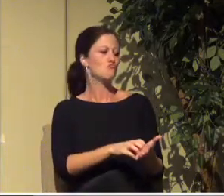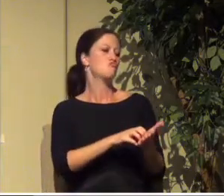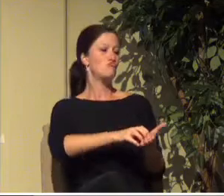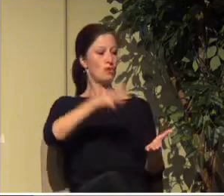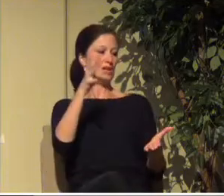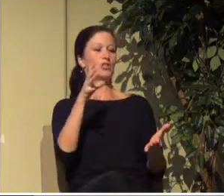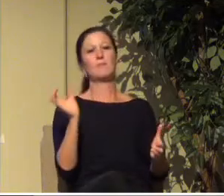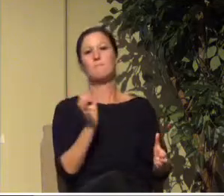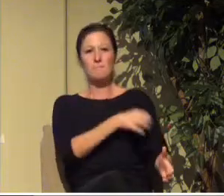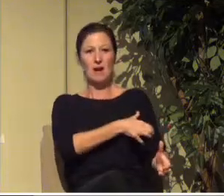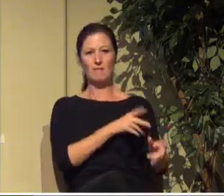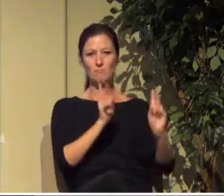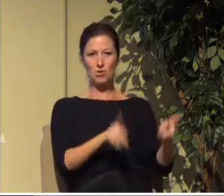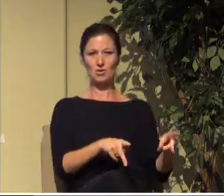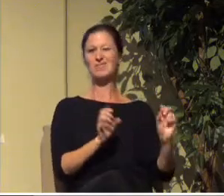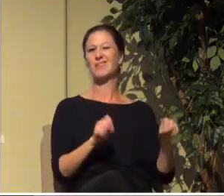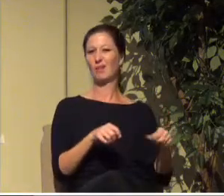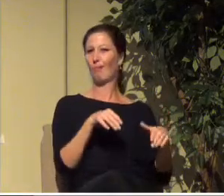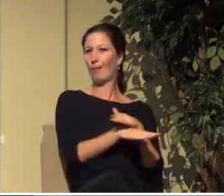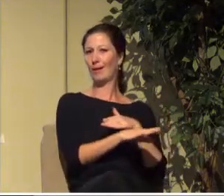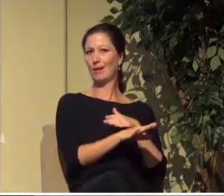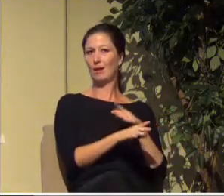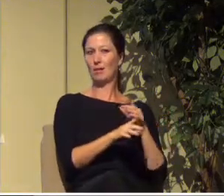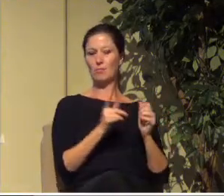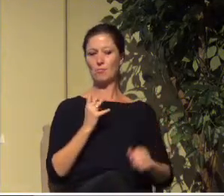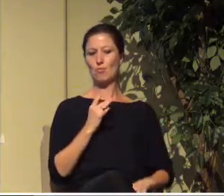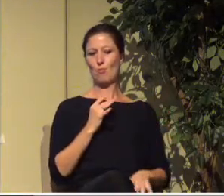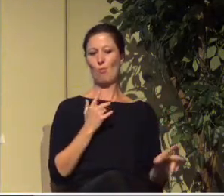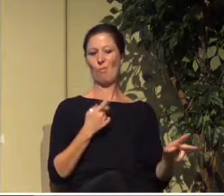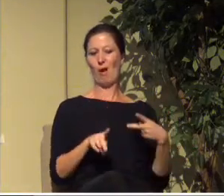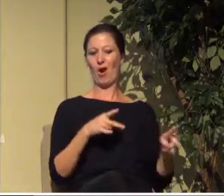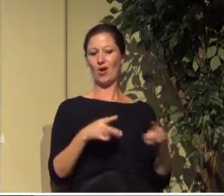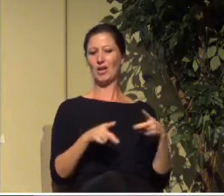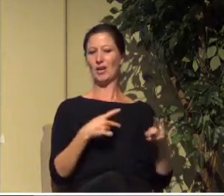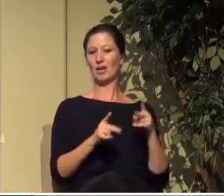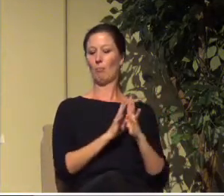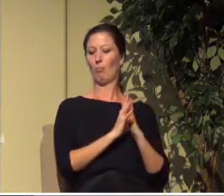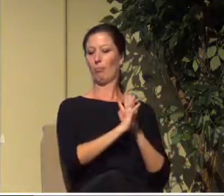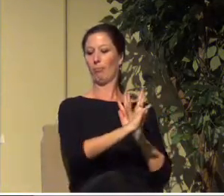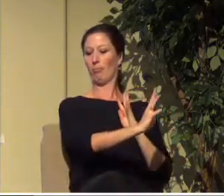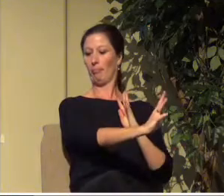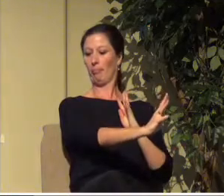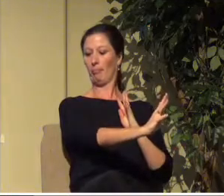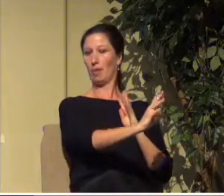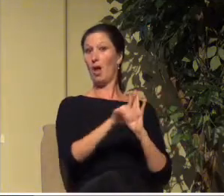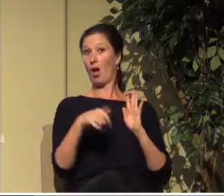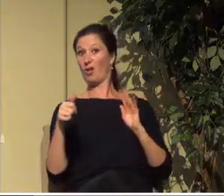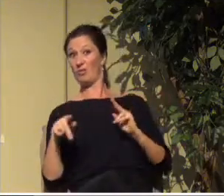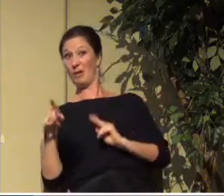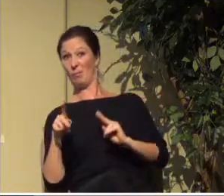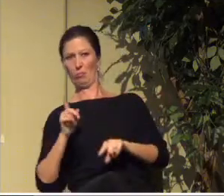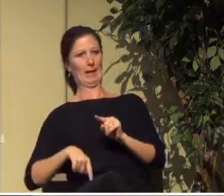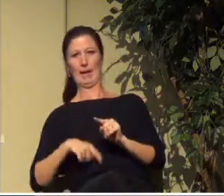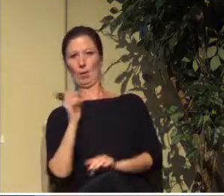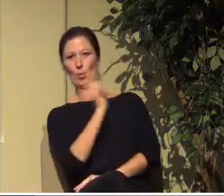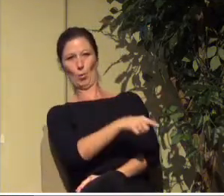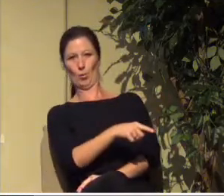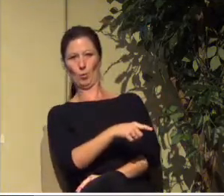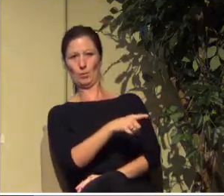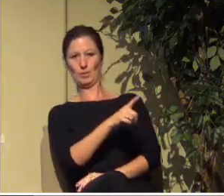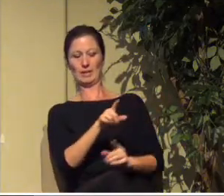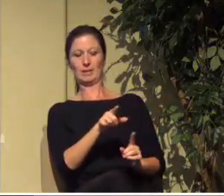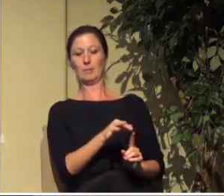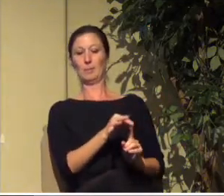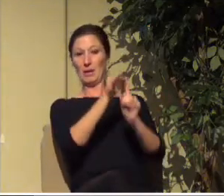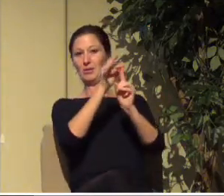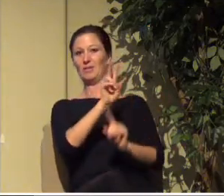get into an exclusive party or an exclusive club and no one else can get in. You have to be like a certain person or you have to be on a certain guest list